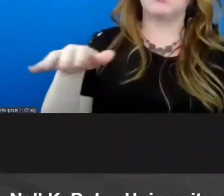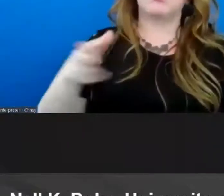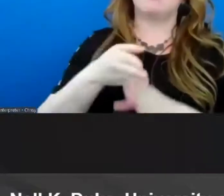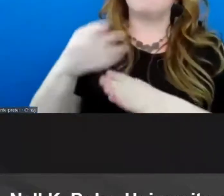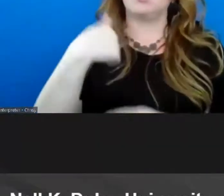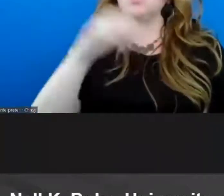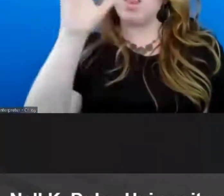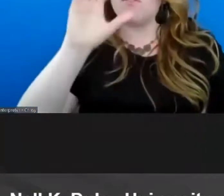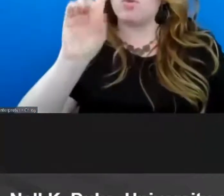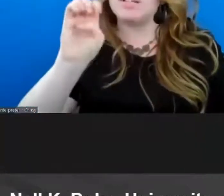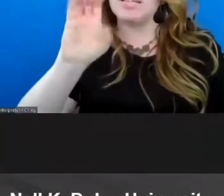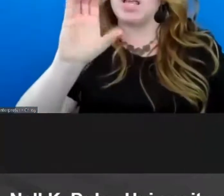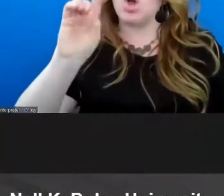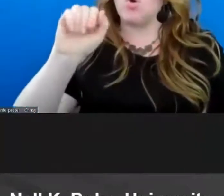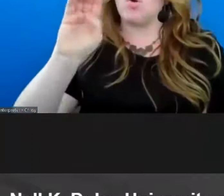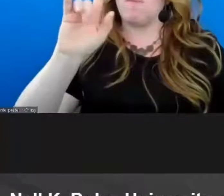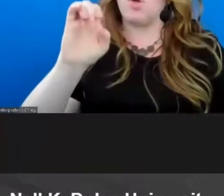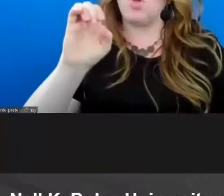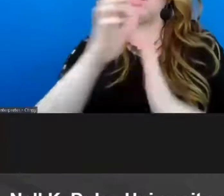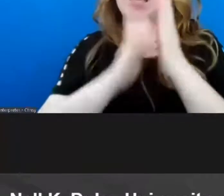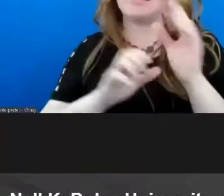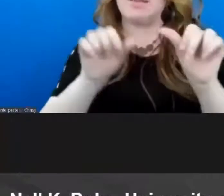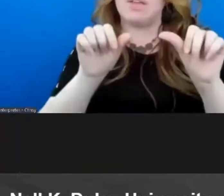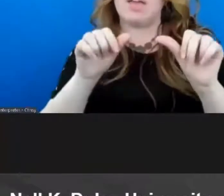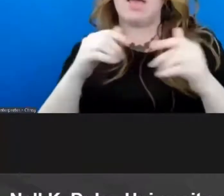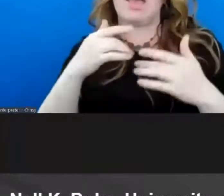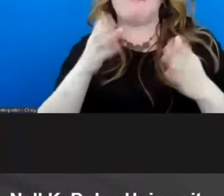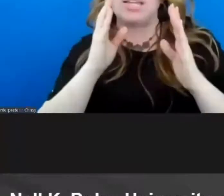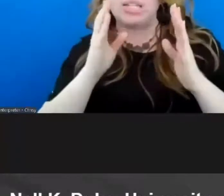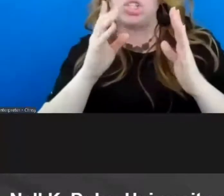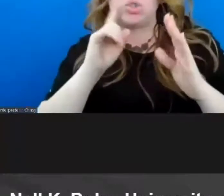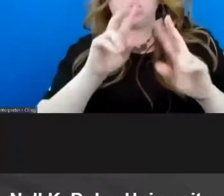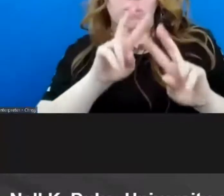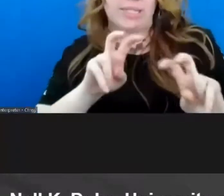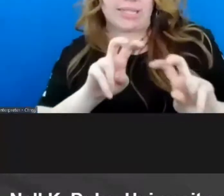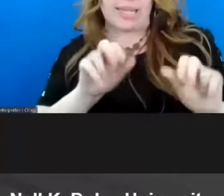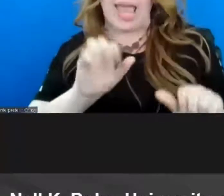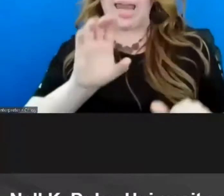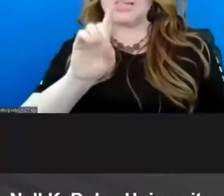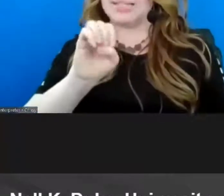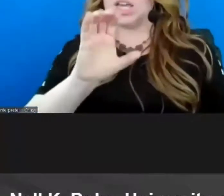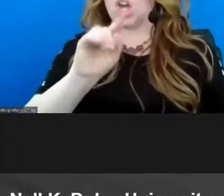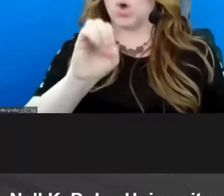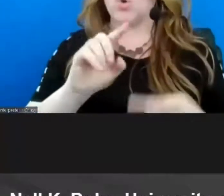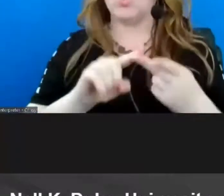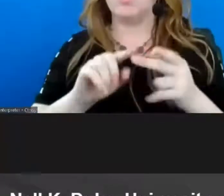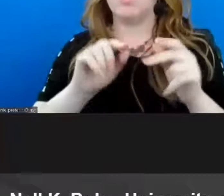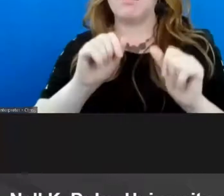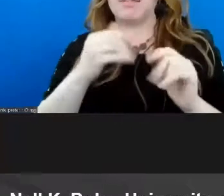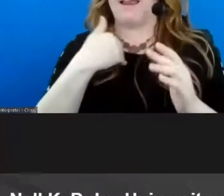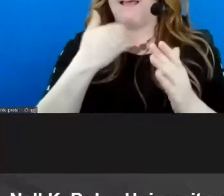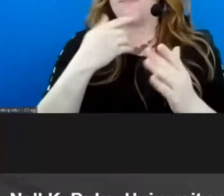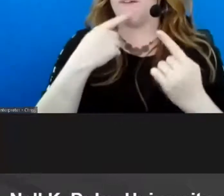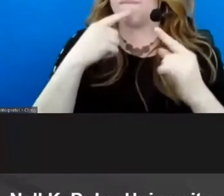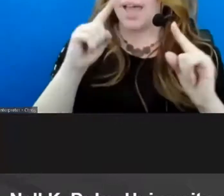that um have attention to decodability but also have attention to other research supported um characteristics of effective texts for early